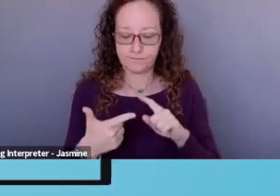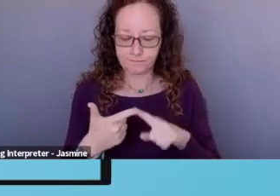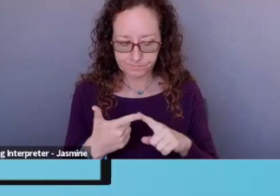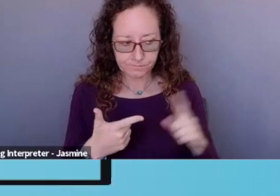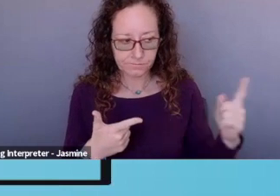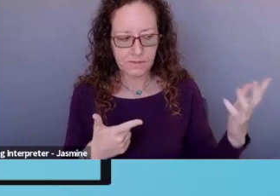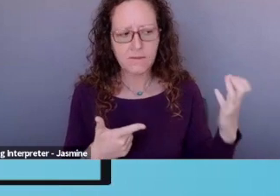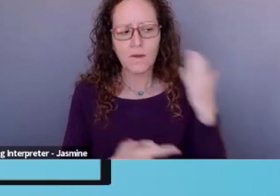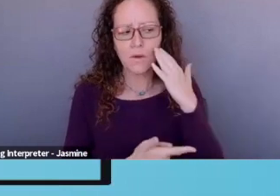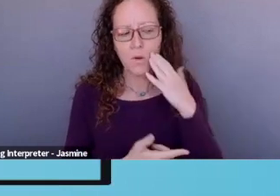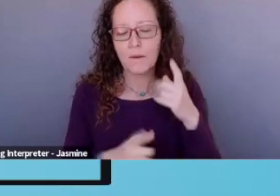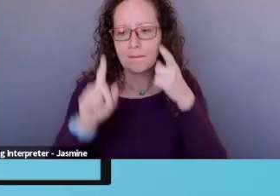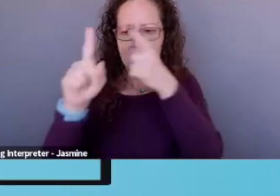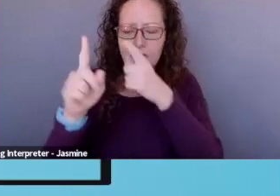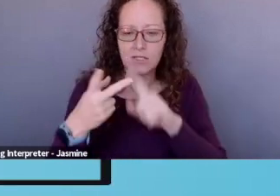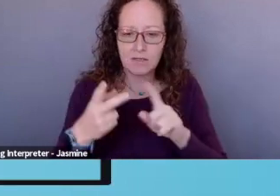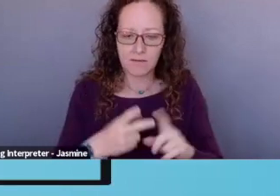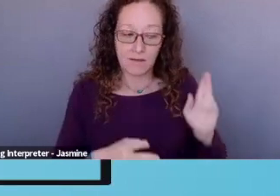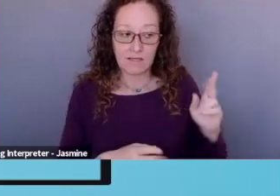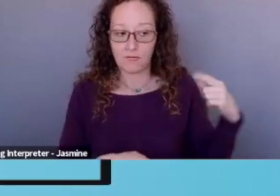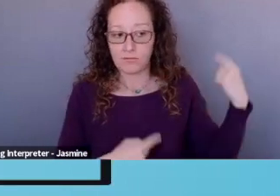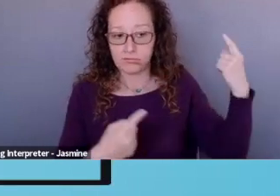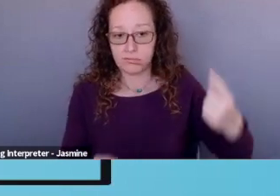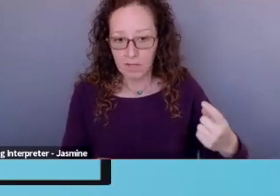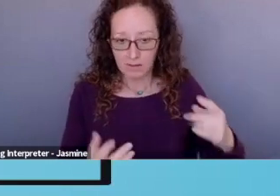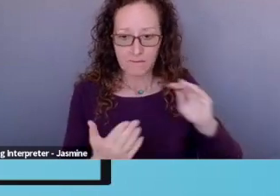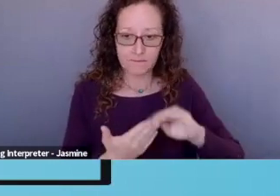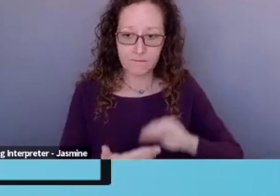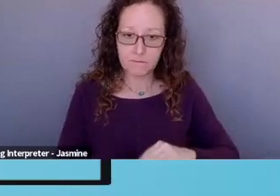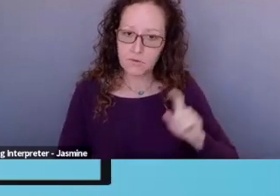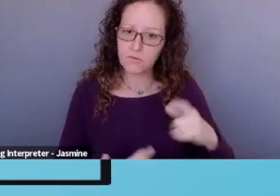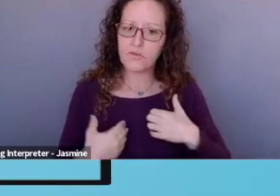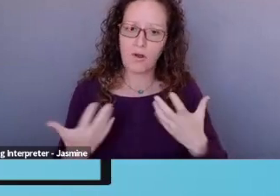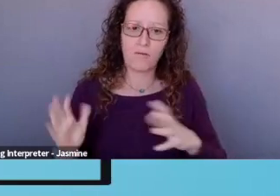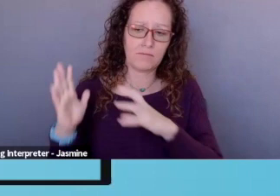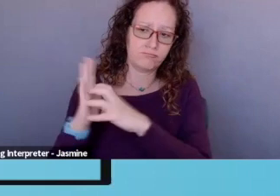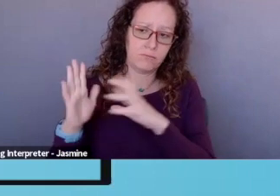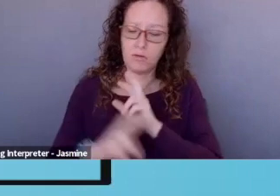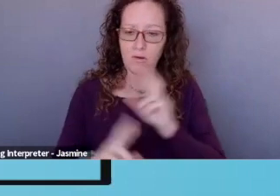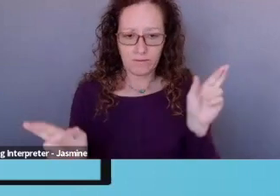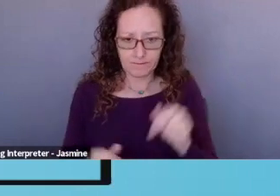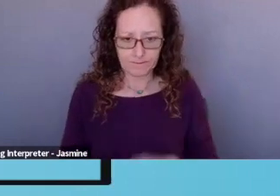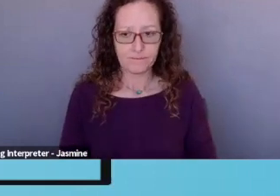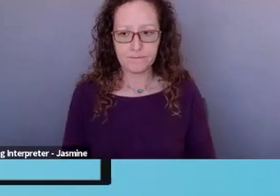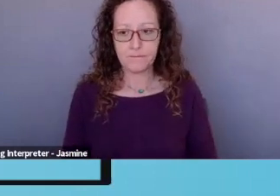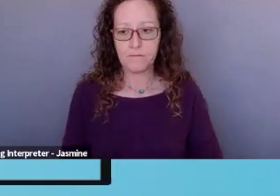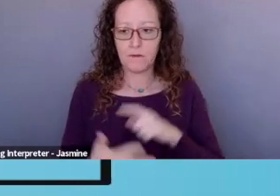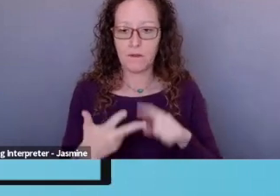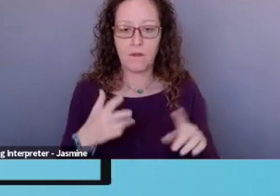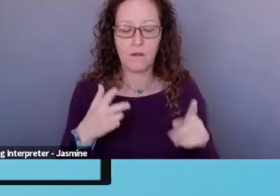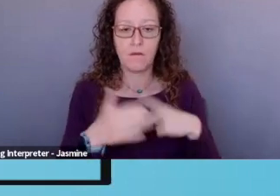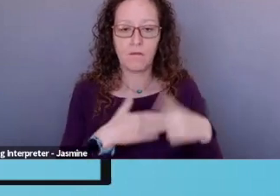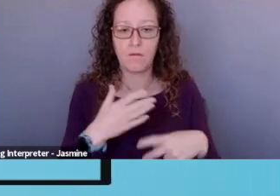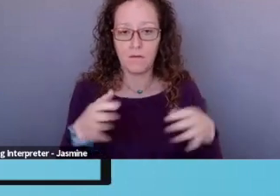history. Um, you should have that text ready to go, uh, program description,